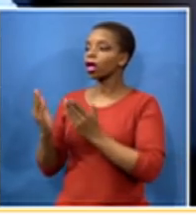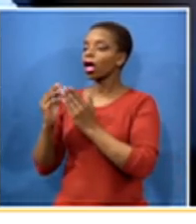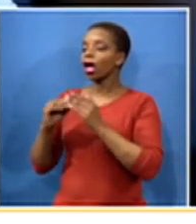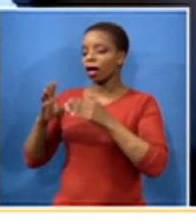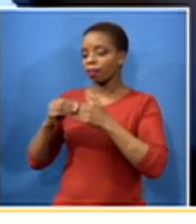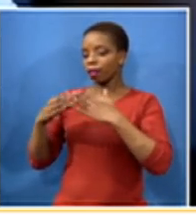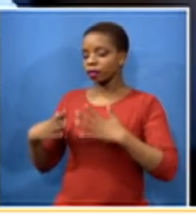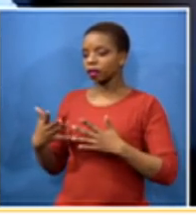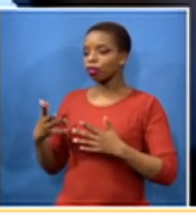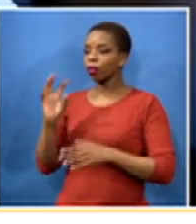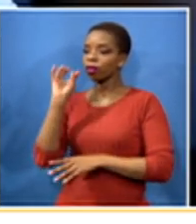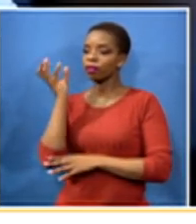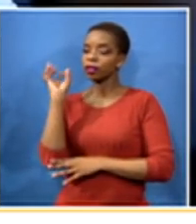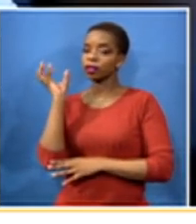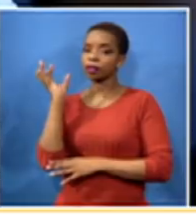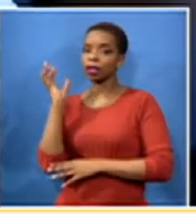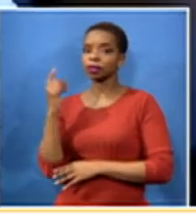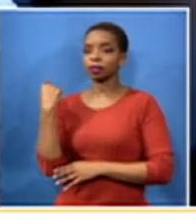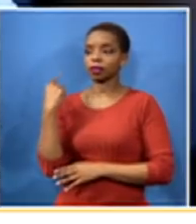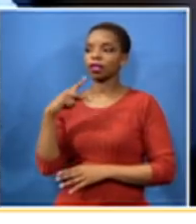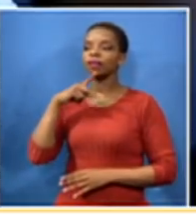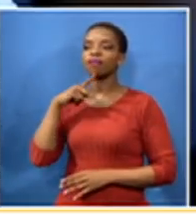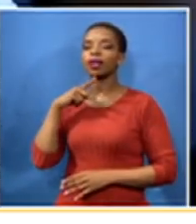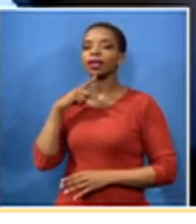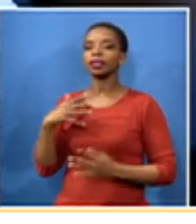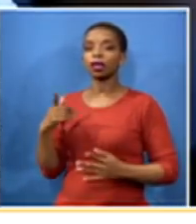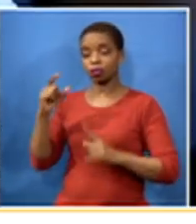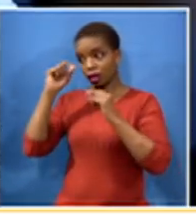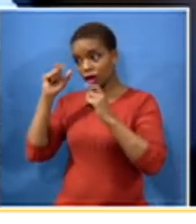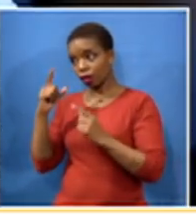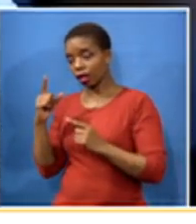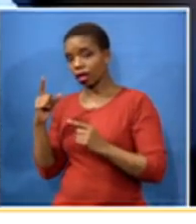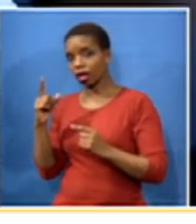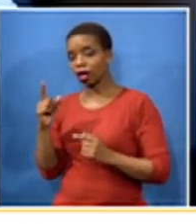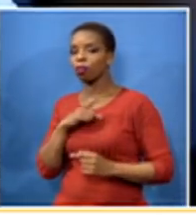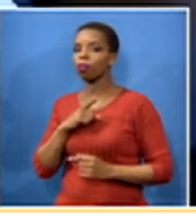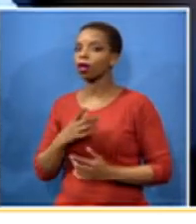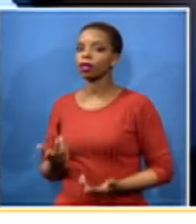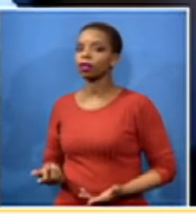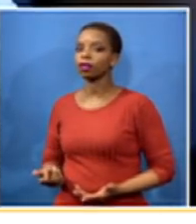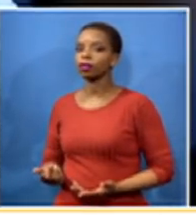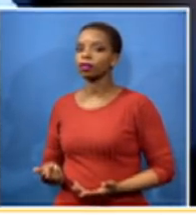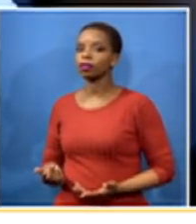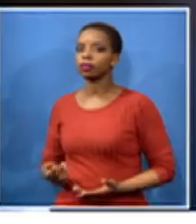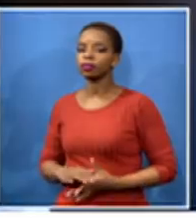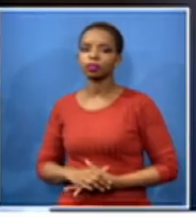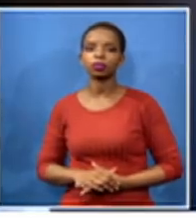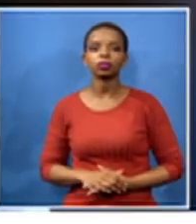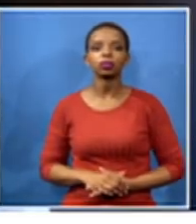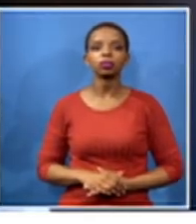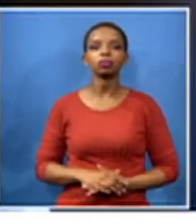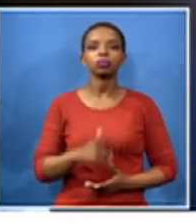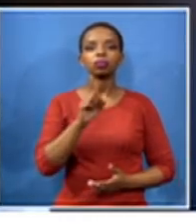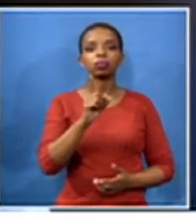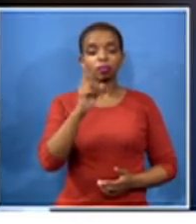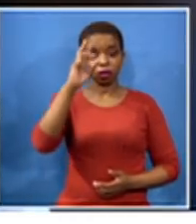friday um are you aware of this and if so why remember uh i'm the